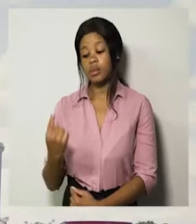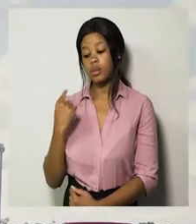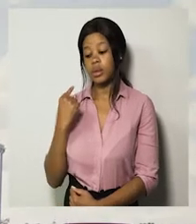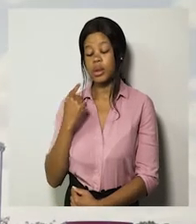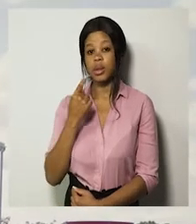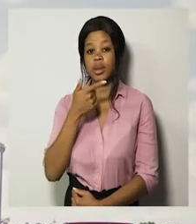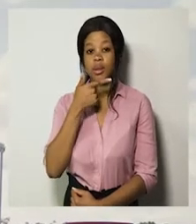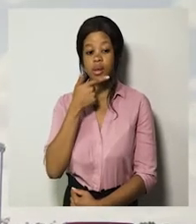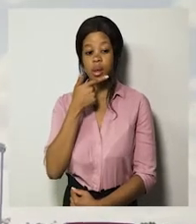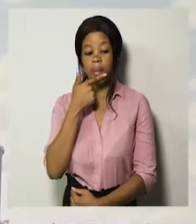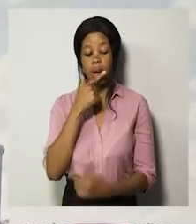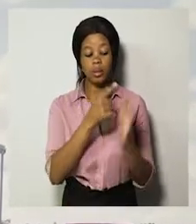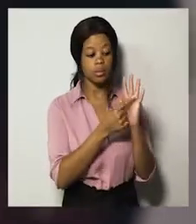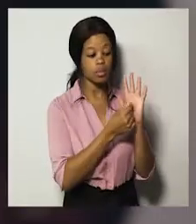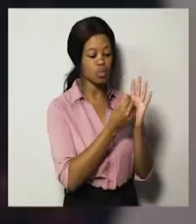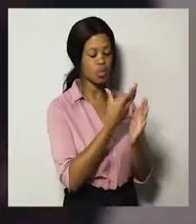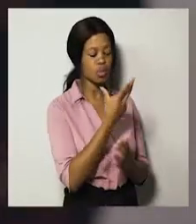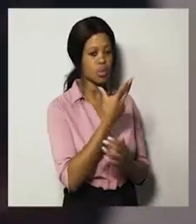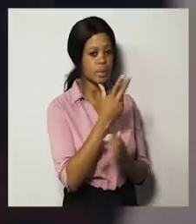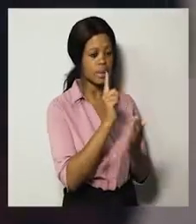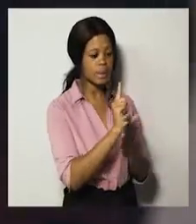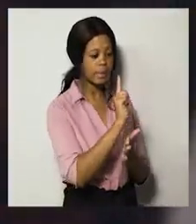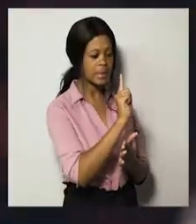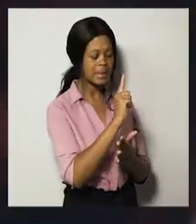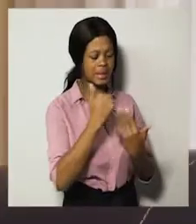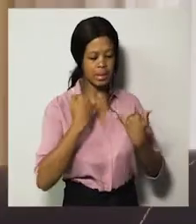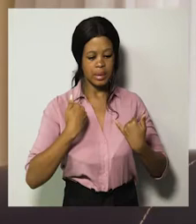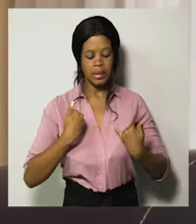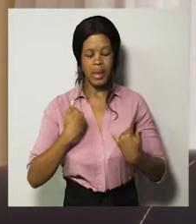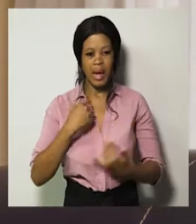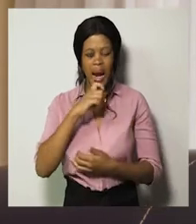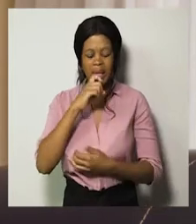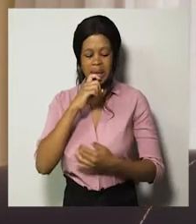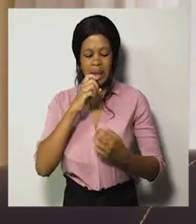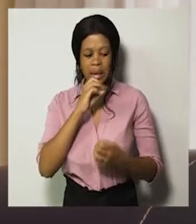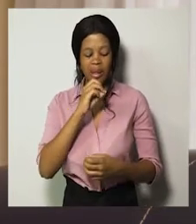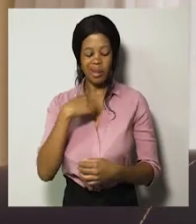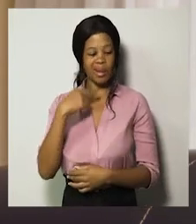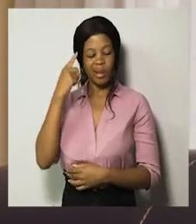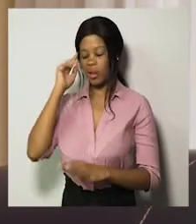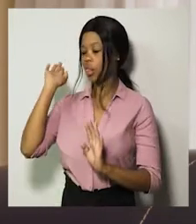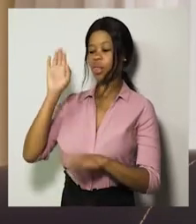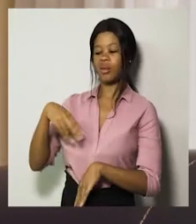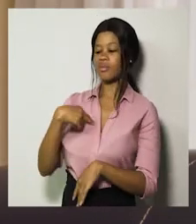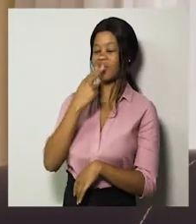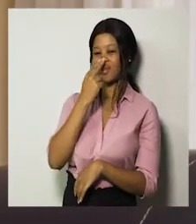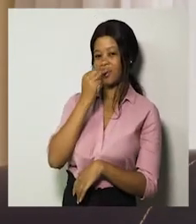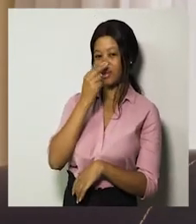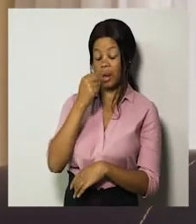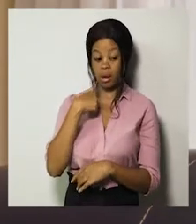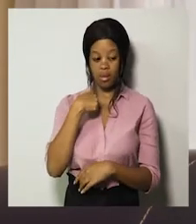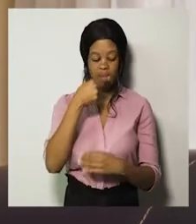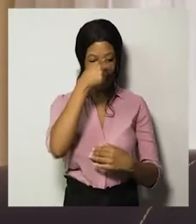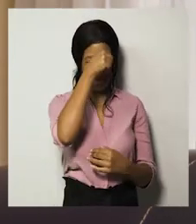December the 17th my muscles were painful and I thought I think I'm catching flu but being the